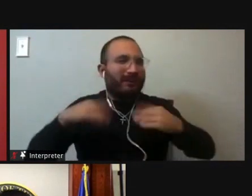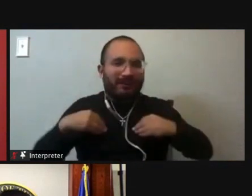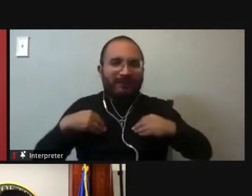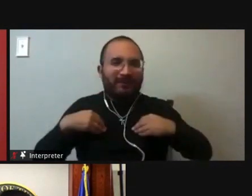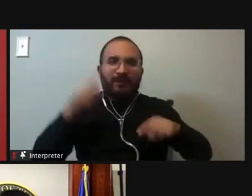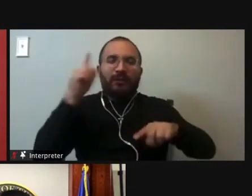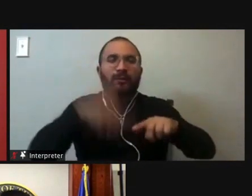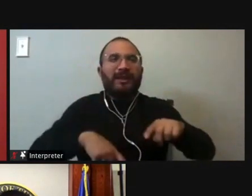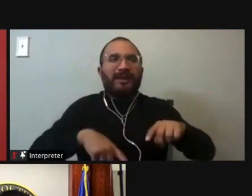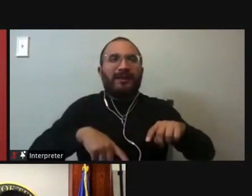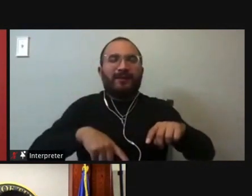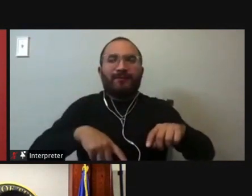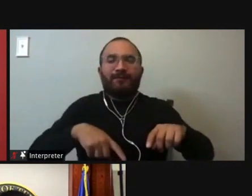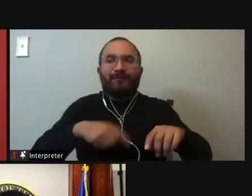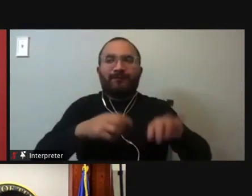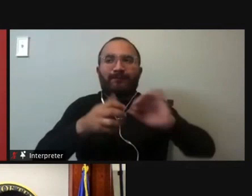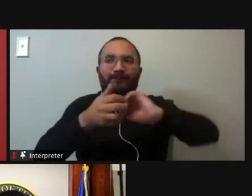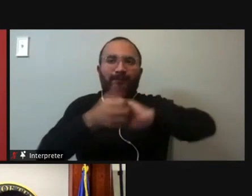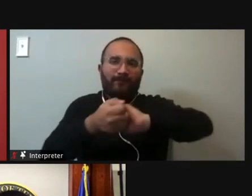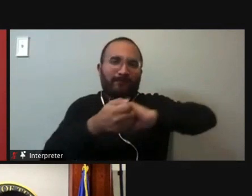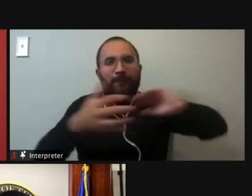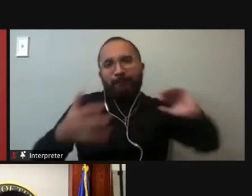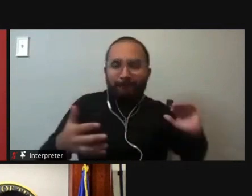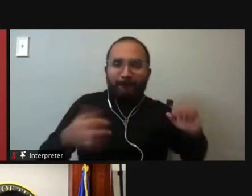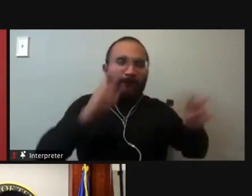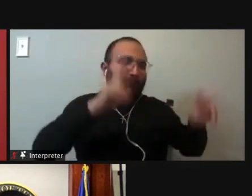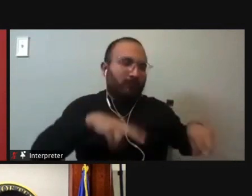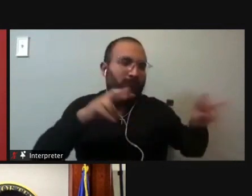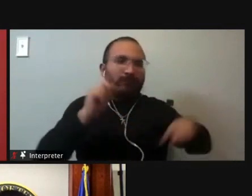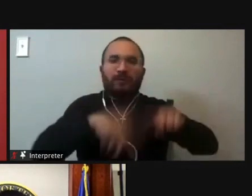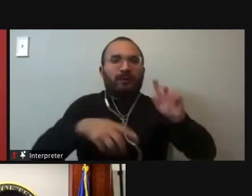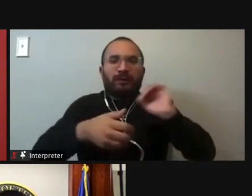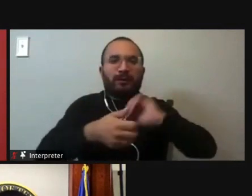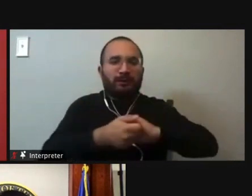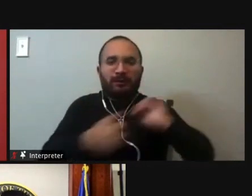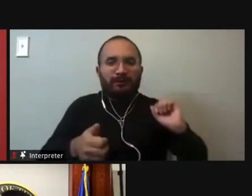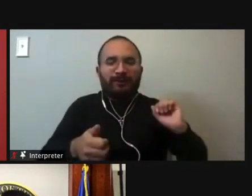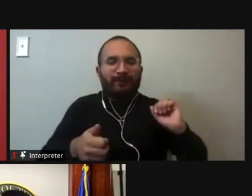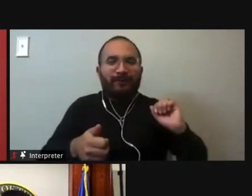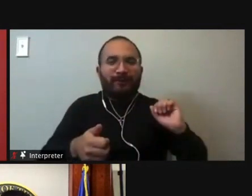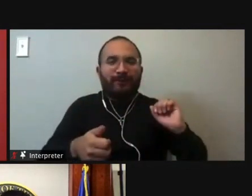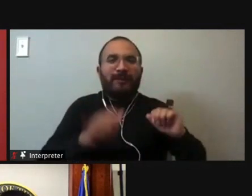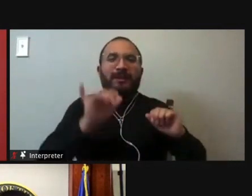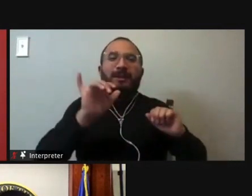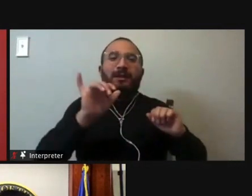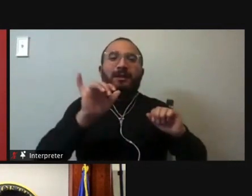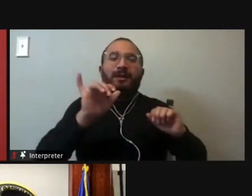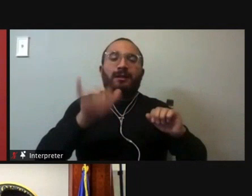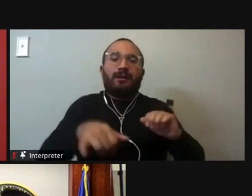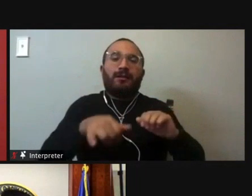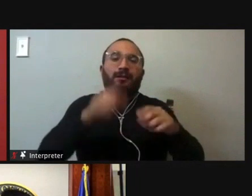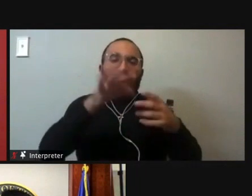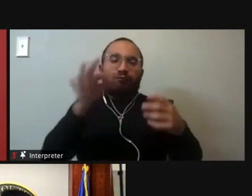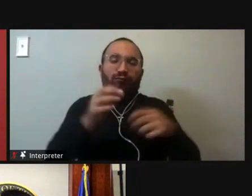the threat that that bias somehow interferes with a fair and impartial decision making. But that's very